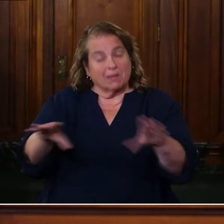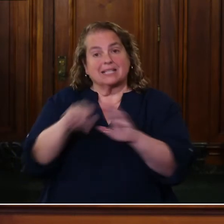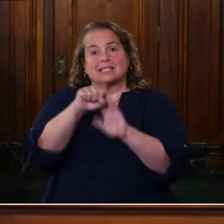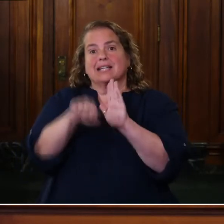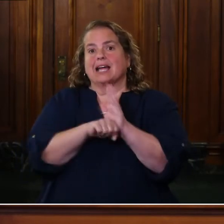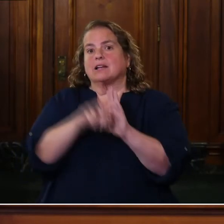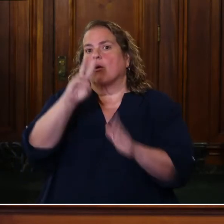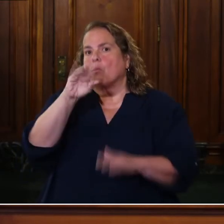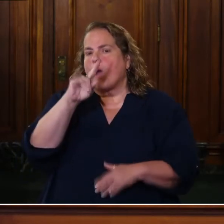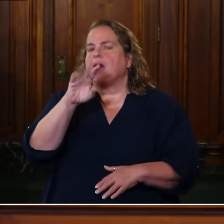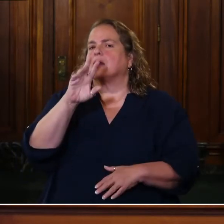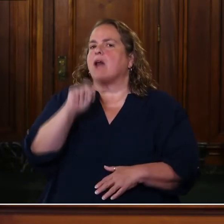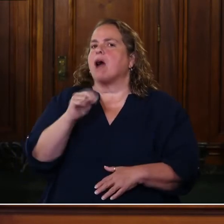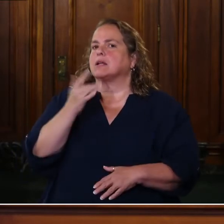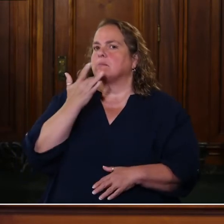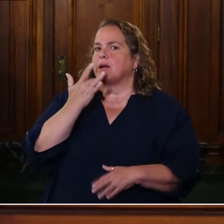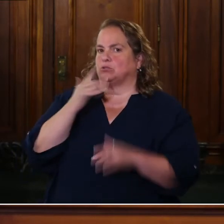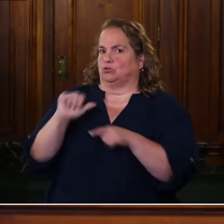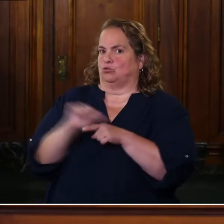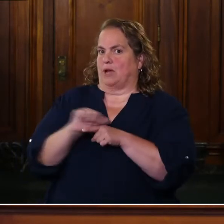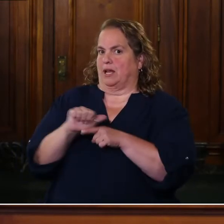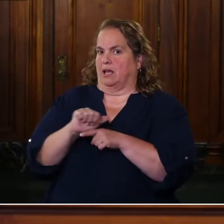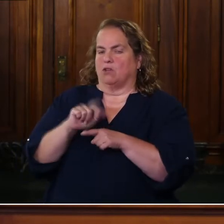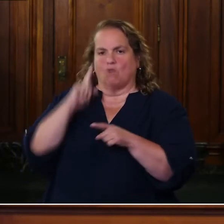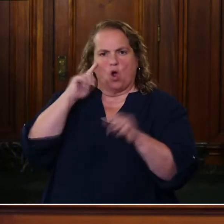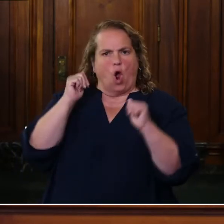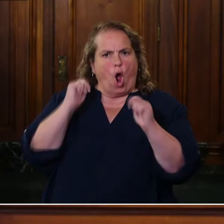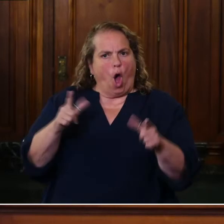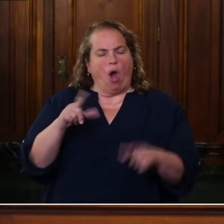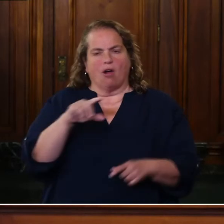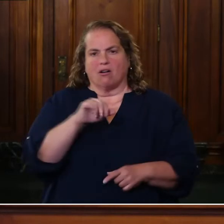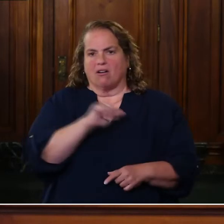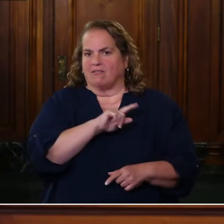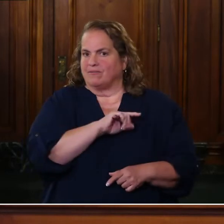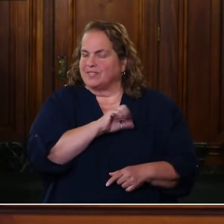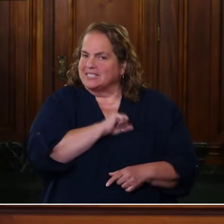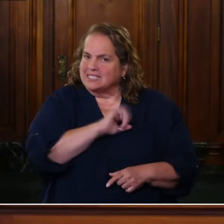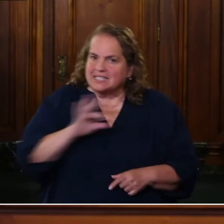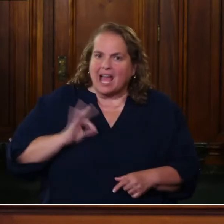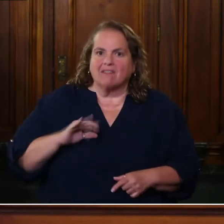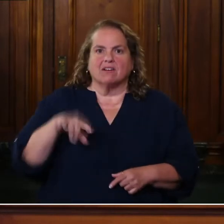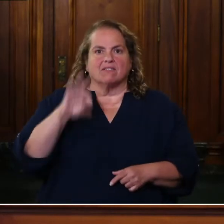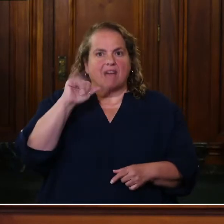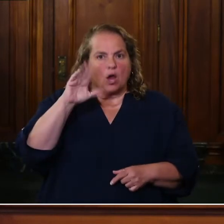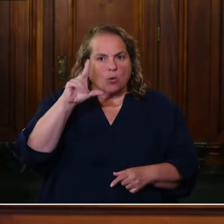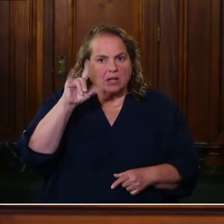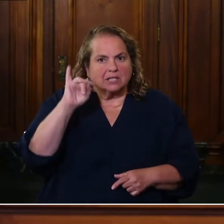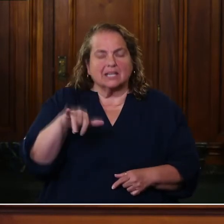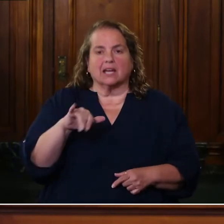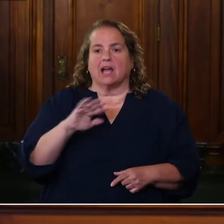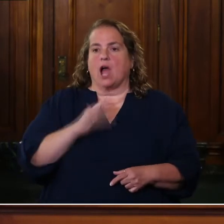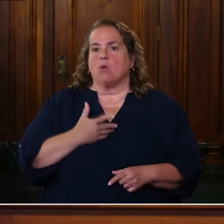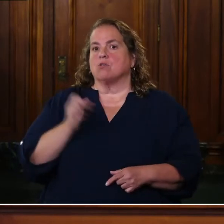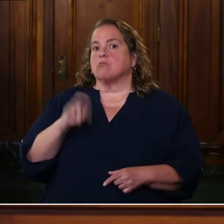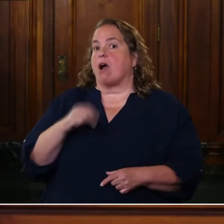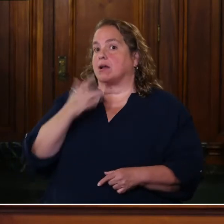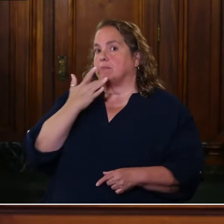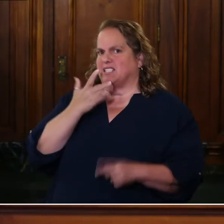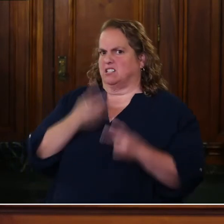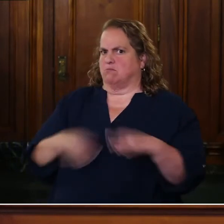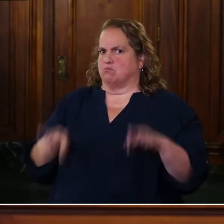for all school, faculty, and staff. The issue of bias that all of us harbor is something we must confront,